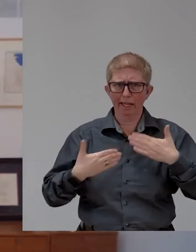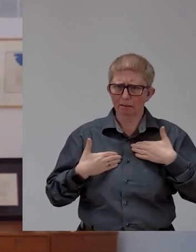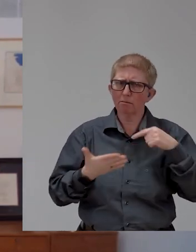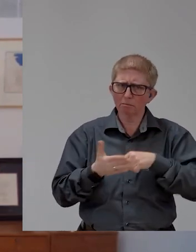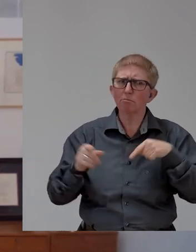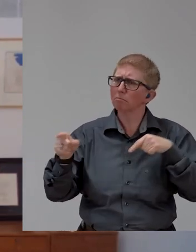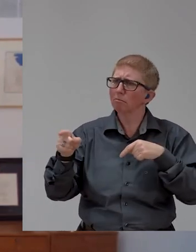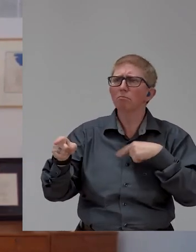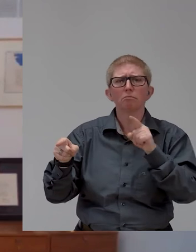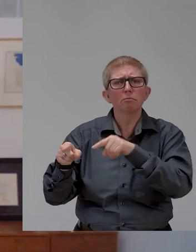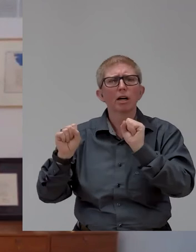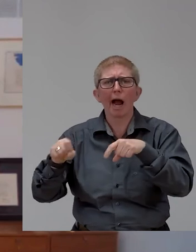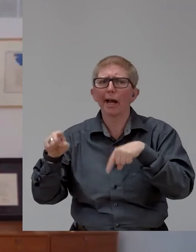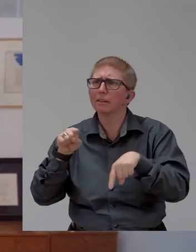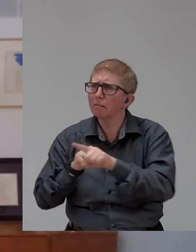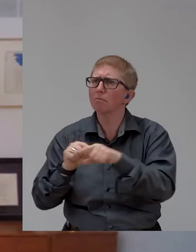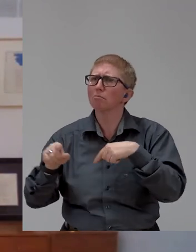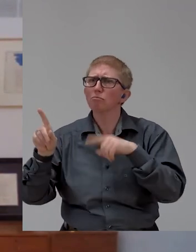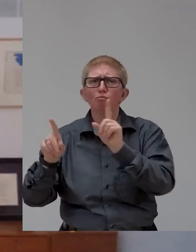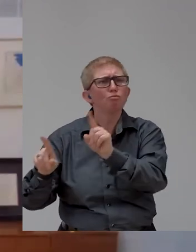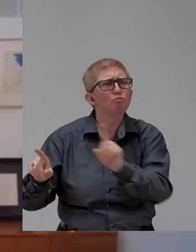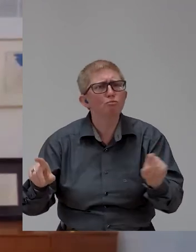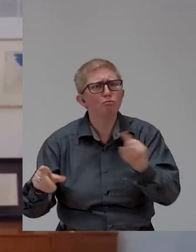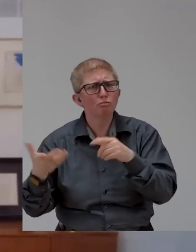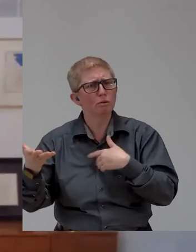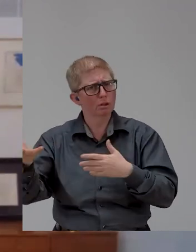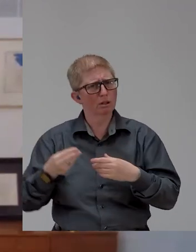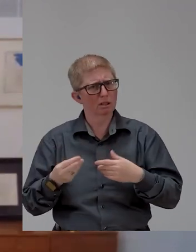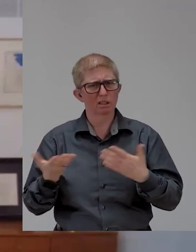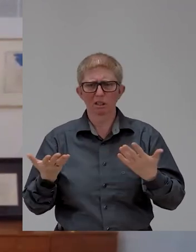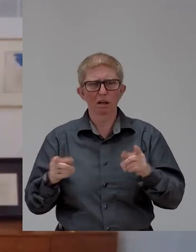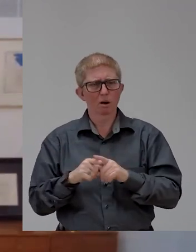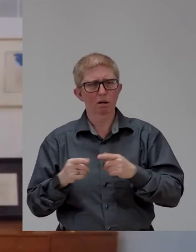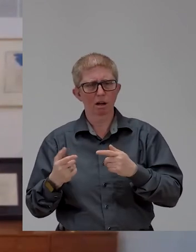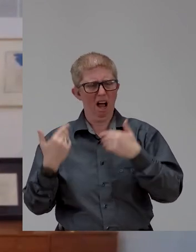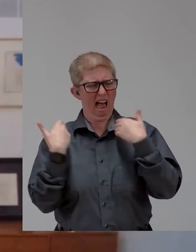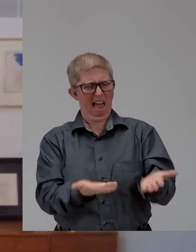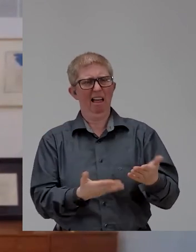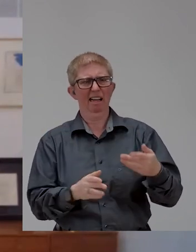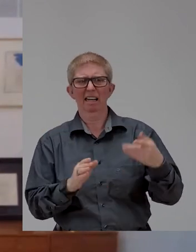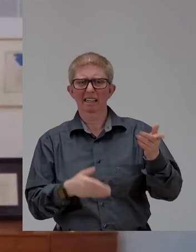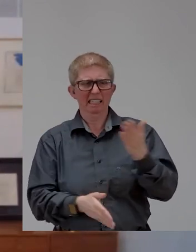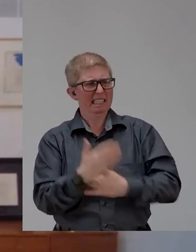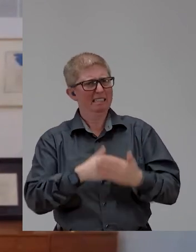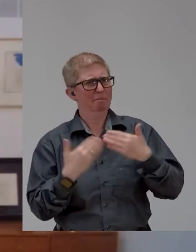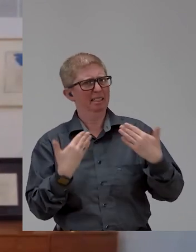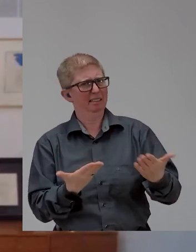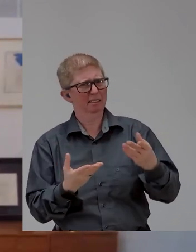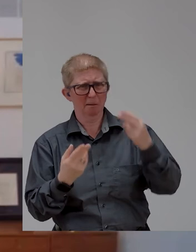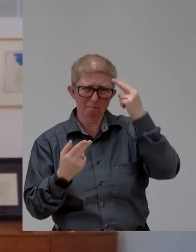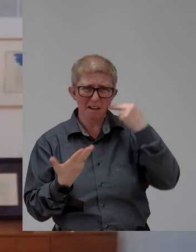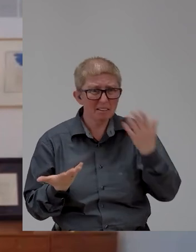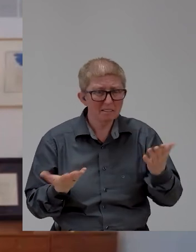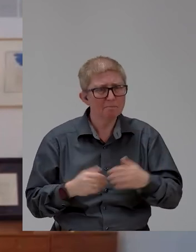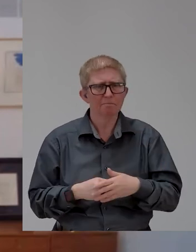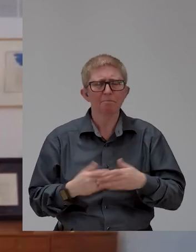those sort of ingrained biases, that ableism? This isn't a company saying, oh,